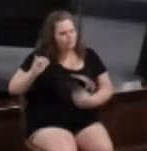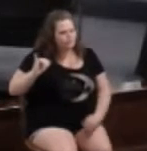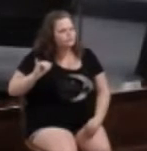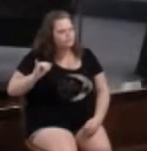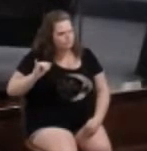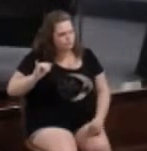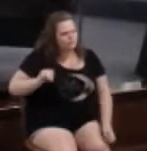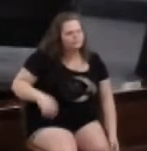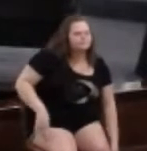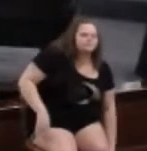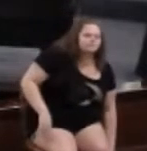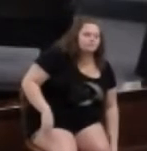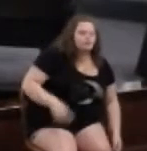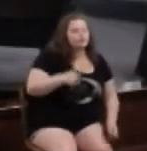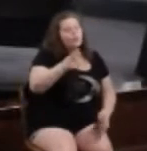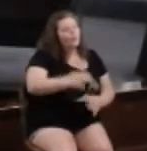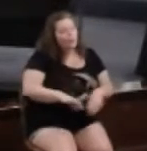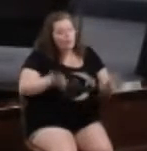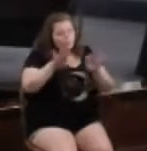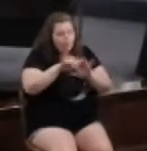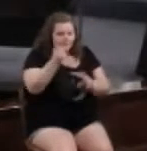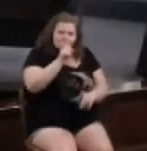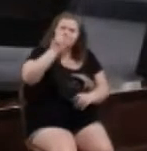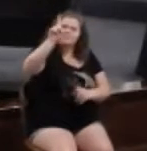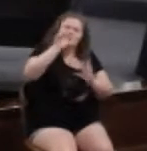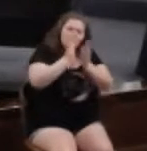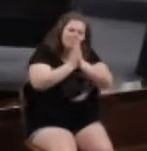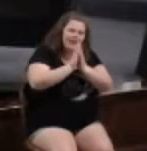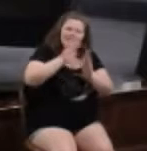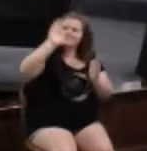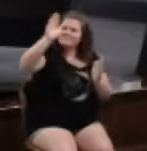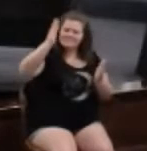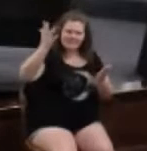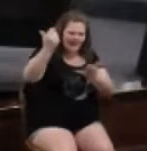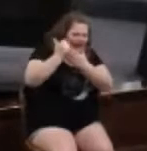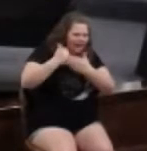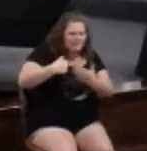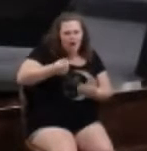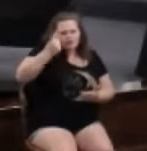So we go to God in prayer and we ask him, Lord, what, what, what, what's up?